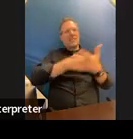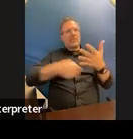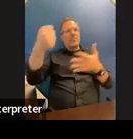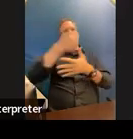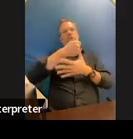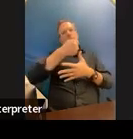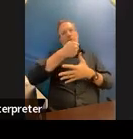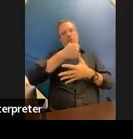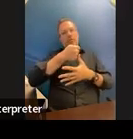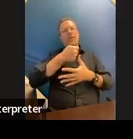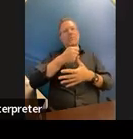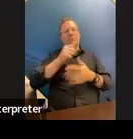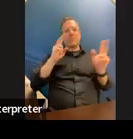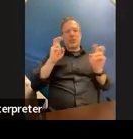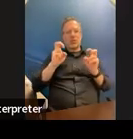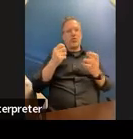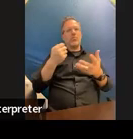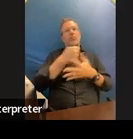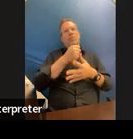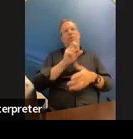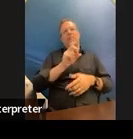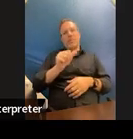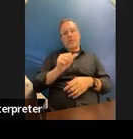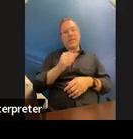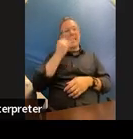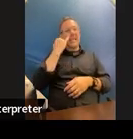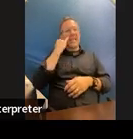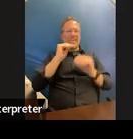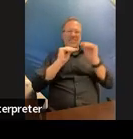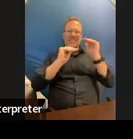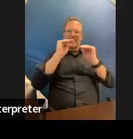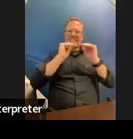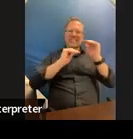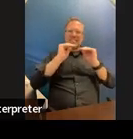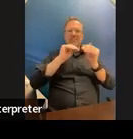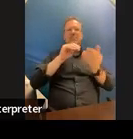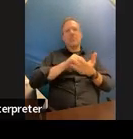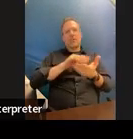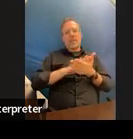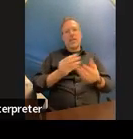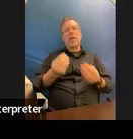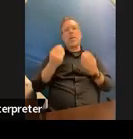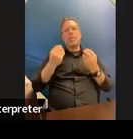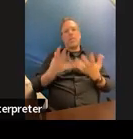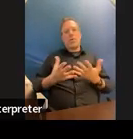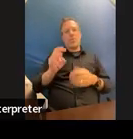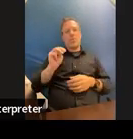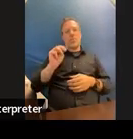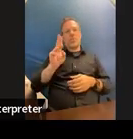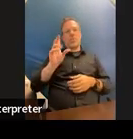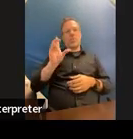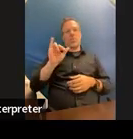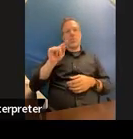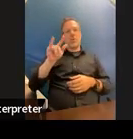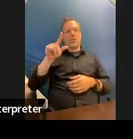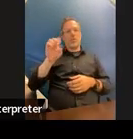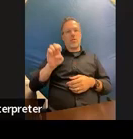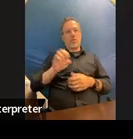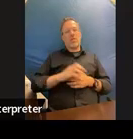if you can't figure out which is primary then it's multiple and you need to address them all individually